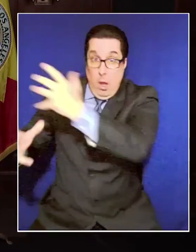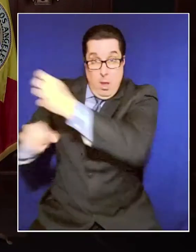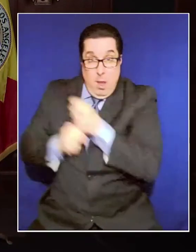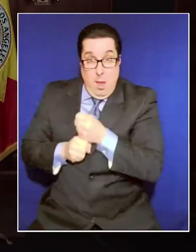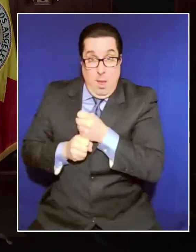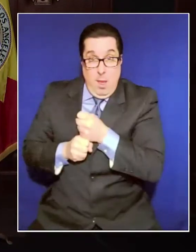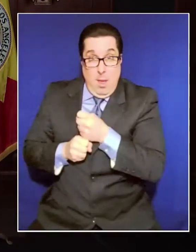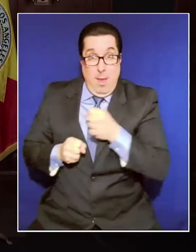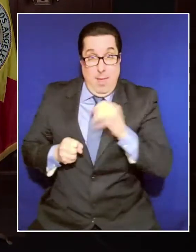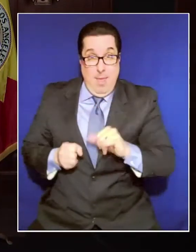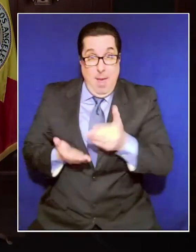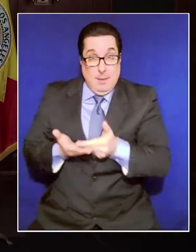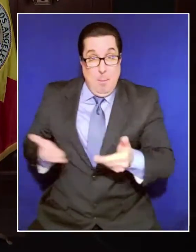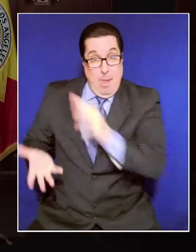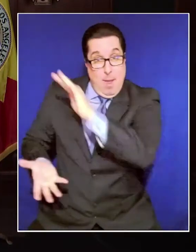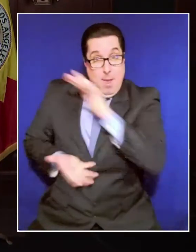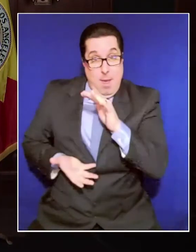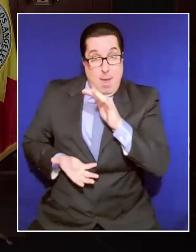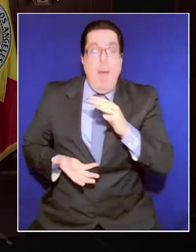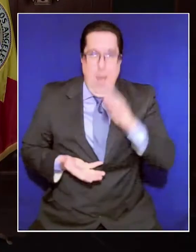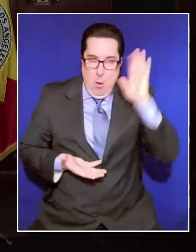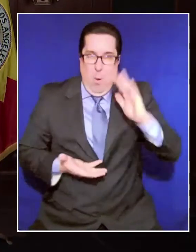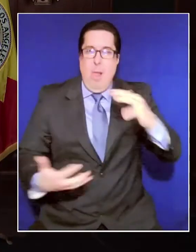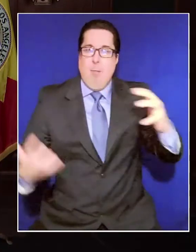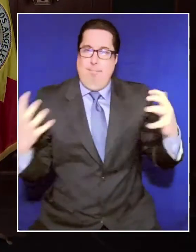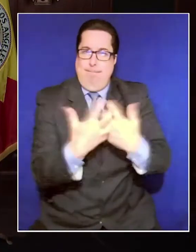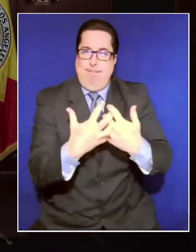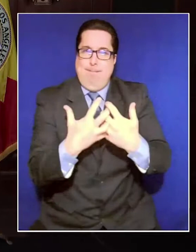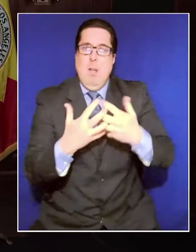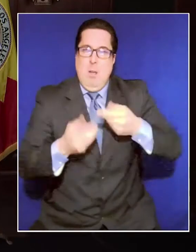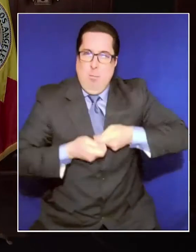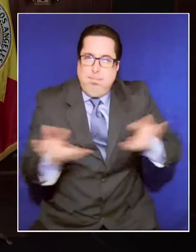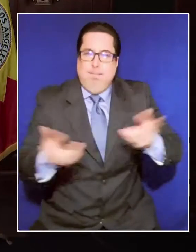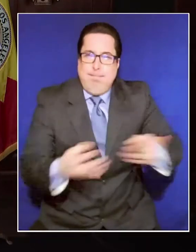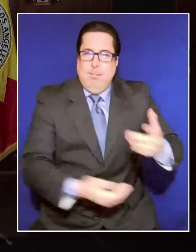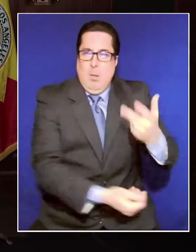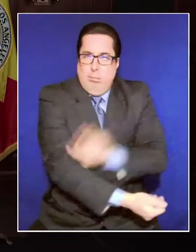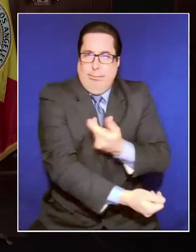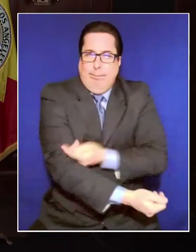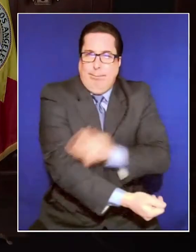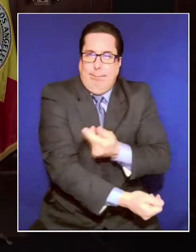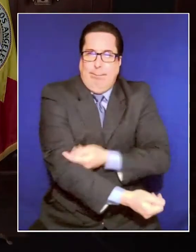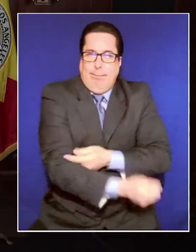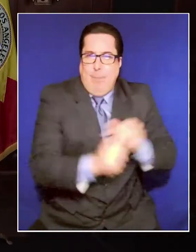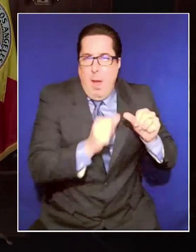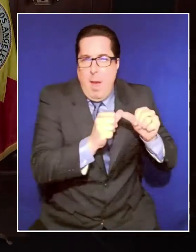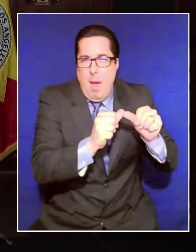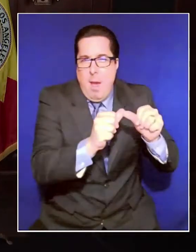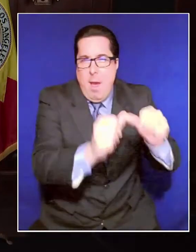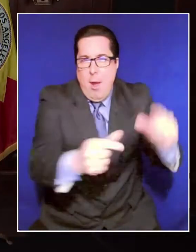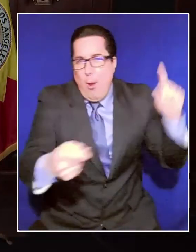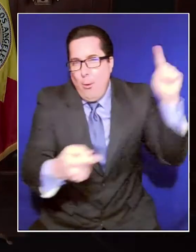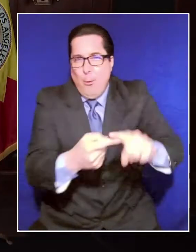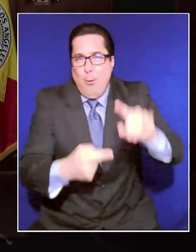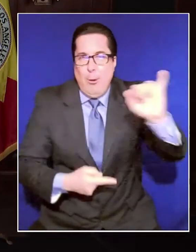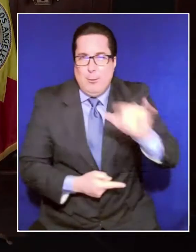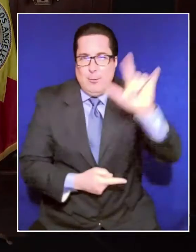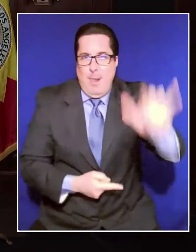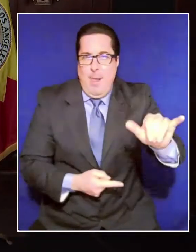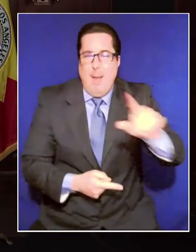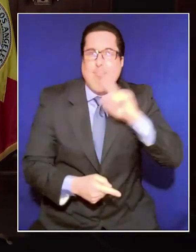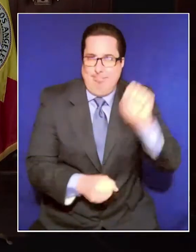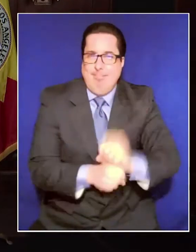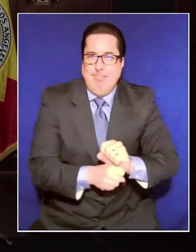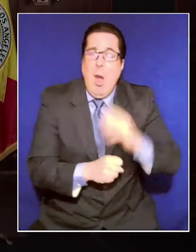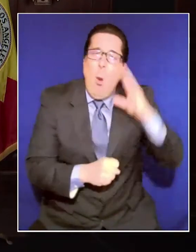something we should all aspire to and that we all can do together. I understand that early on there's kinks in the supply